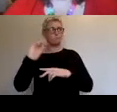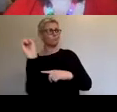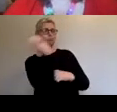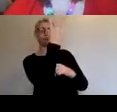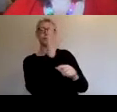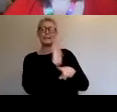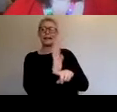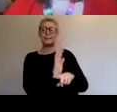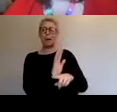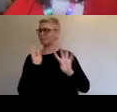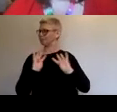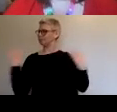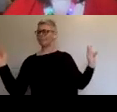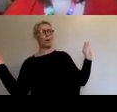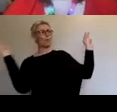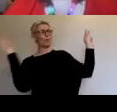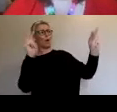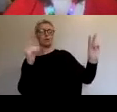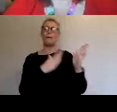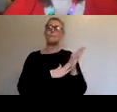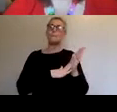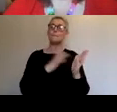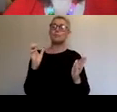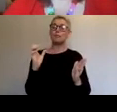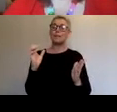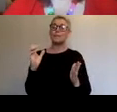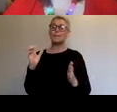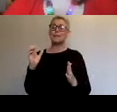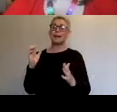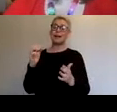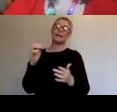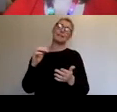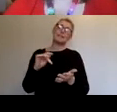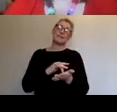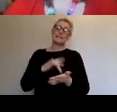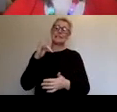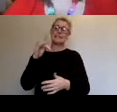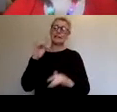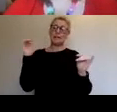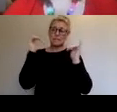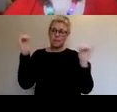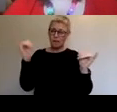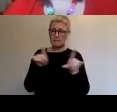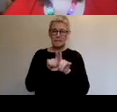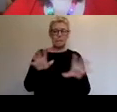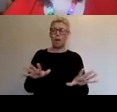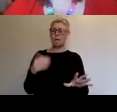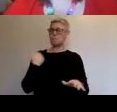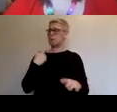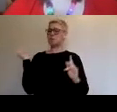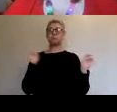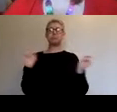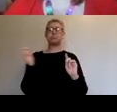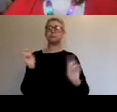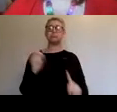People like Manchester International Festival did this really great Zoom lunchtime sessions where anyone could rock up and join in a lunchtime